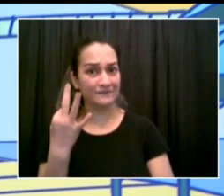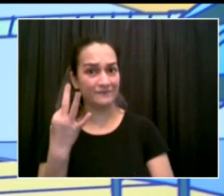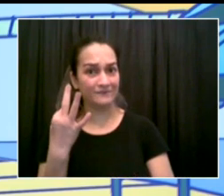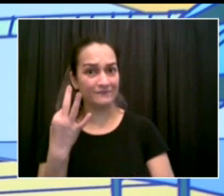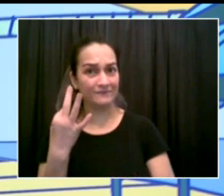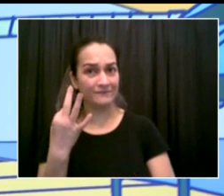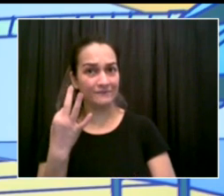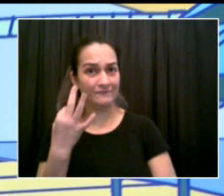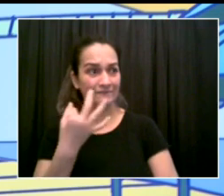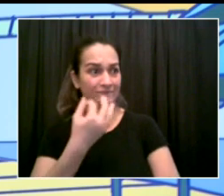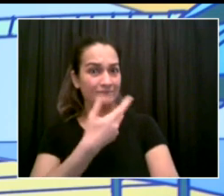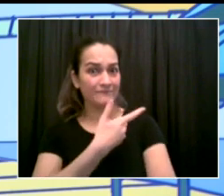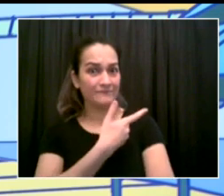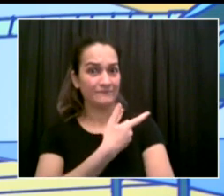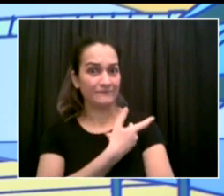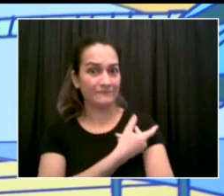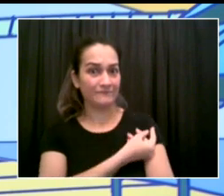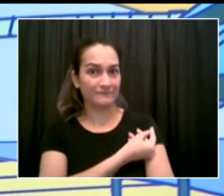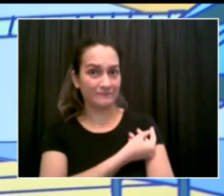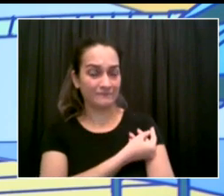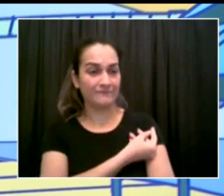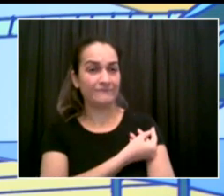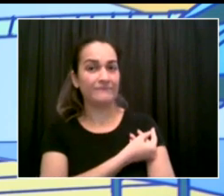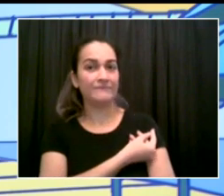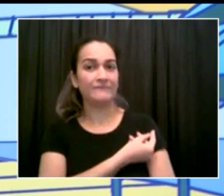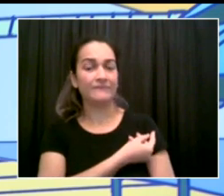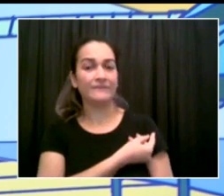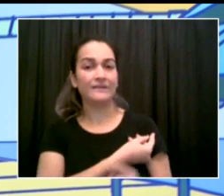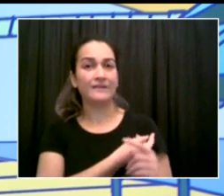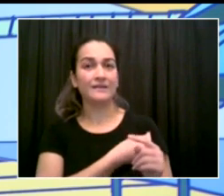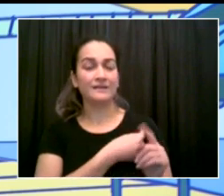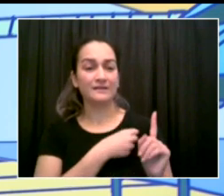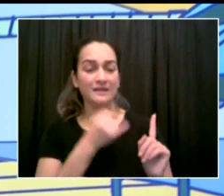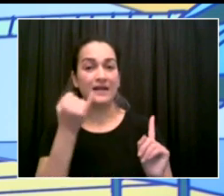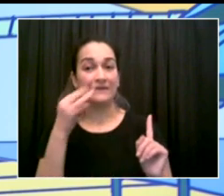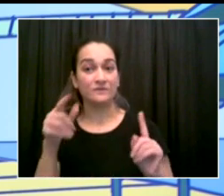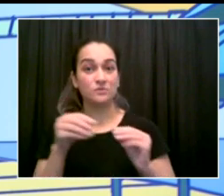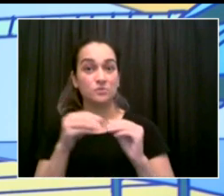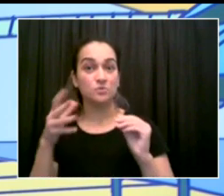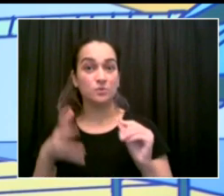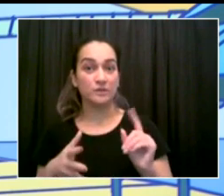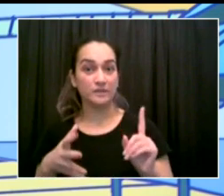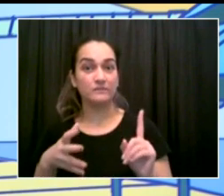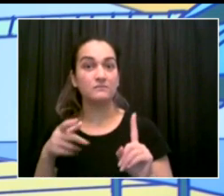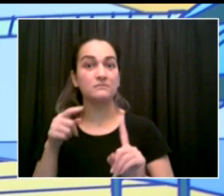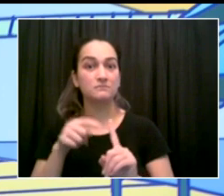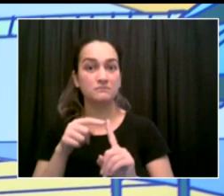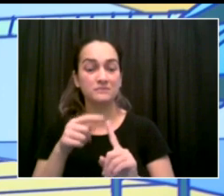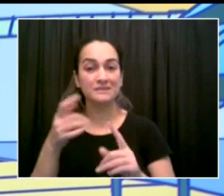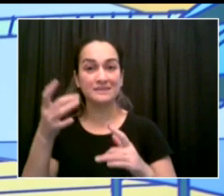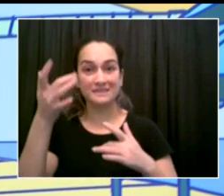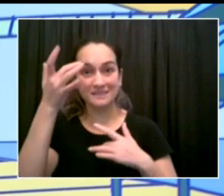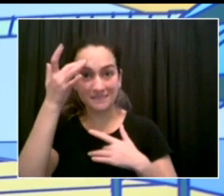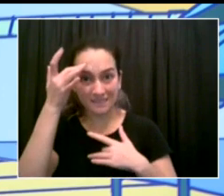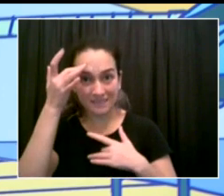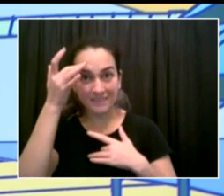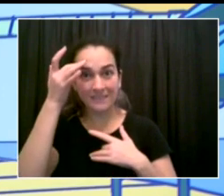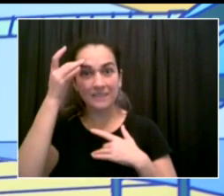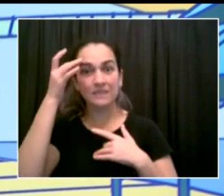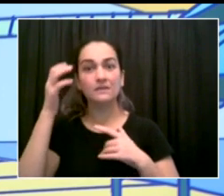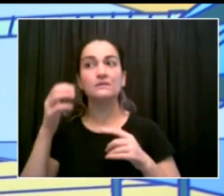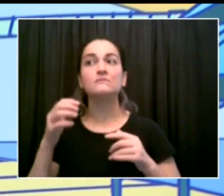tests positive. So I'm wondering if you could explain why the city's plan here deviates so much from what the CDC recommends.